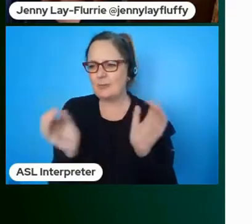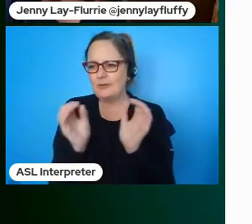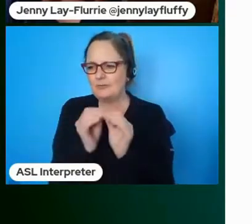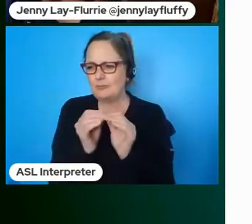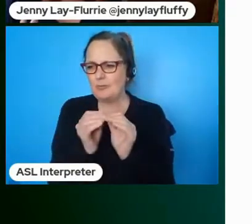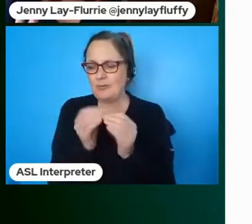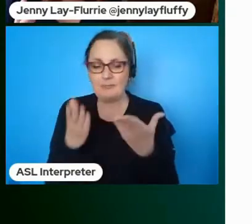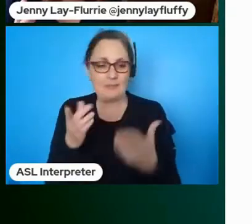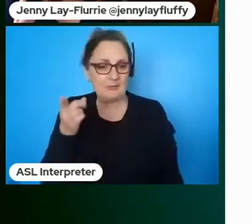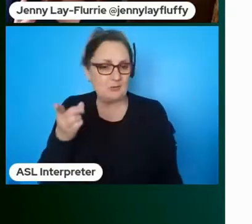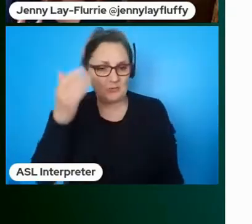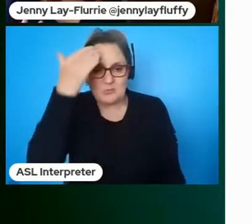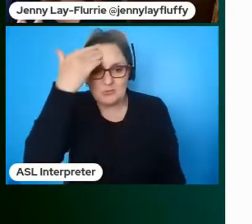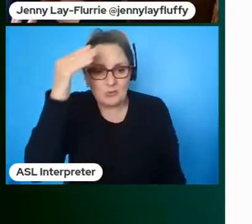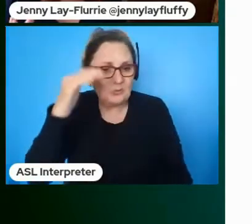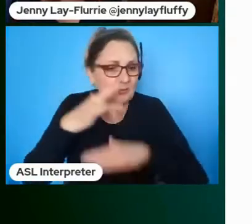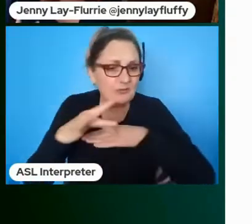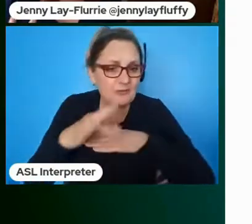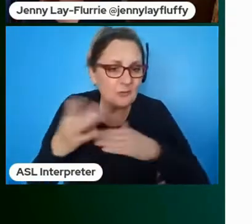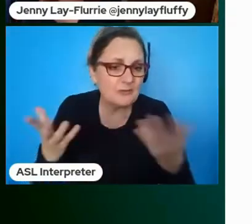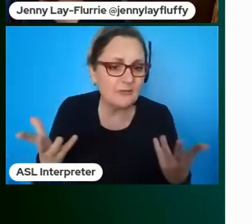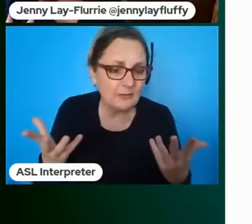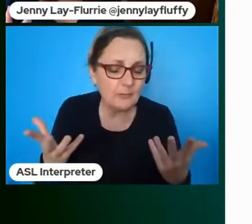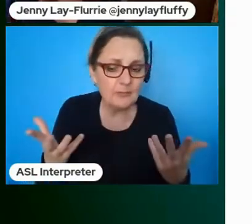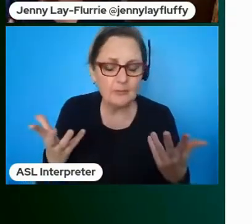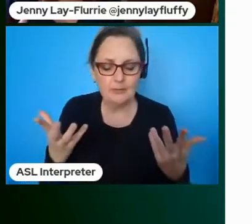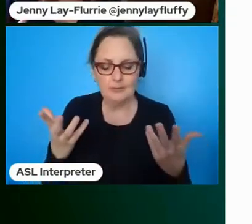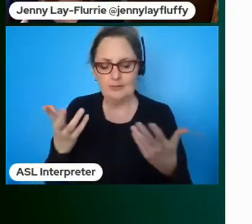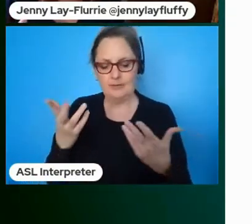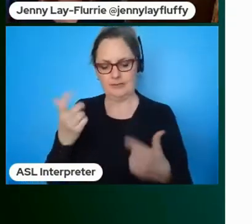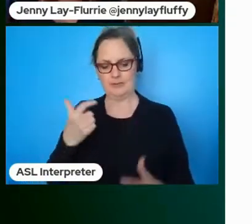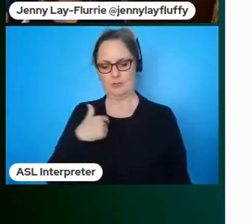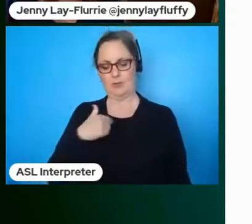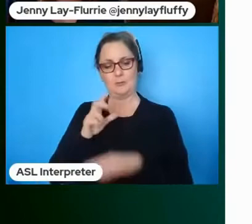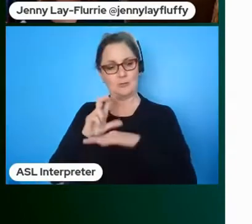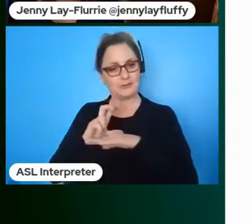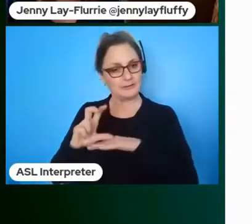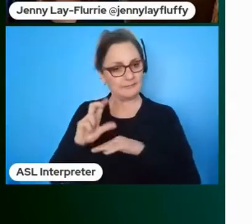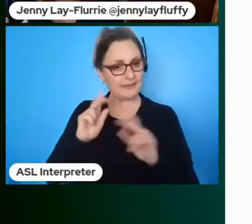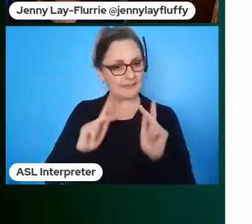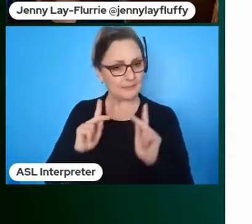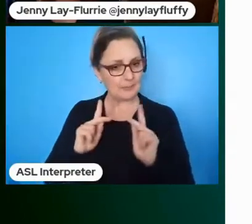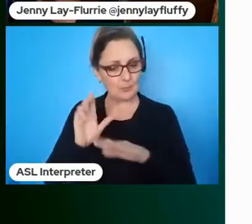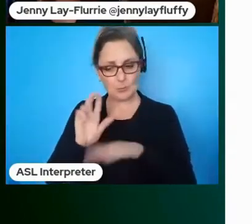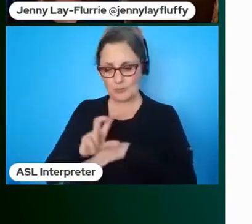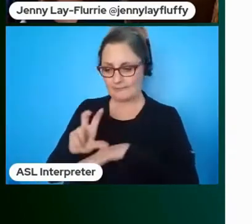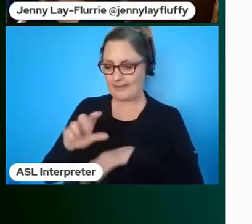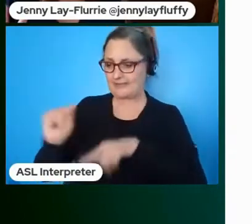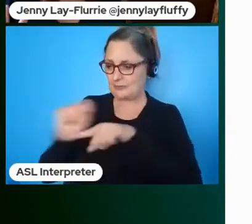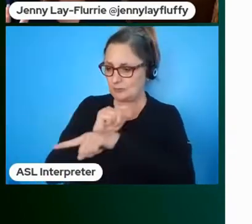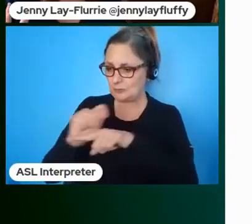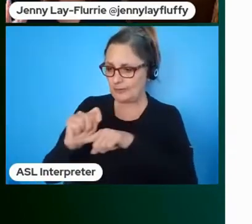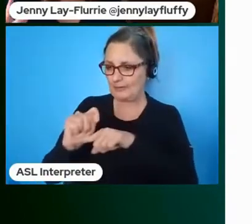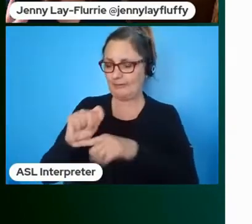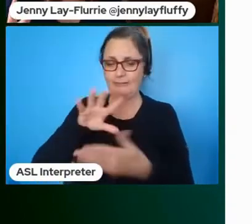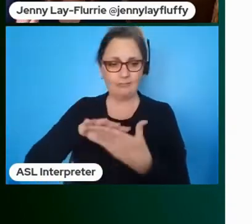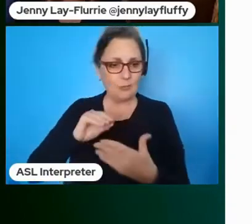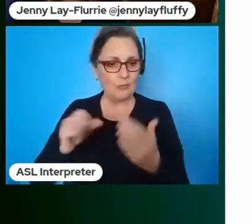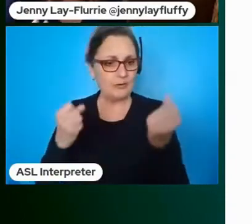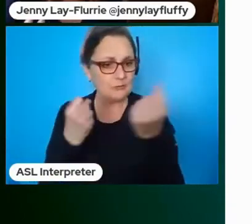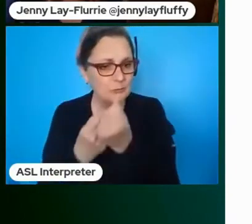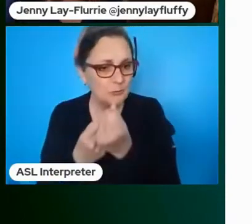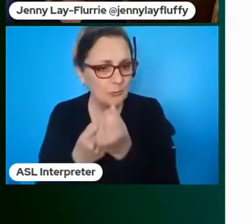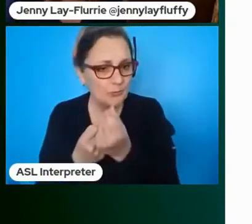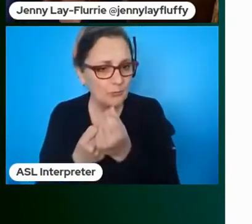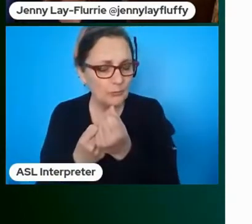and what we've learned by investing in people by investing in representation training learning support is we've been able to